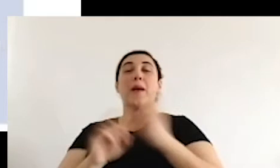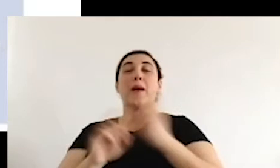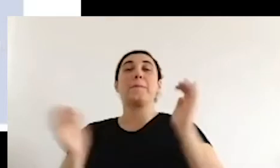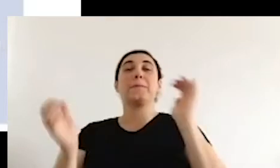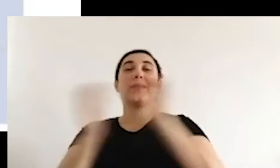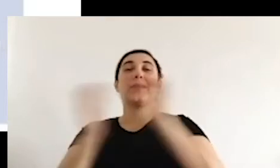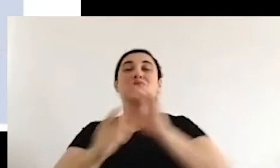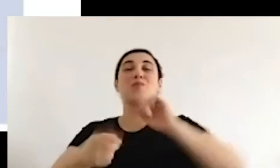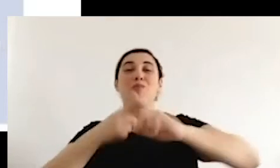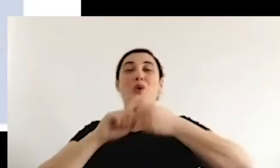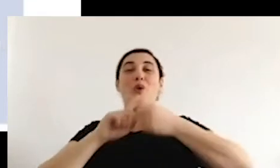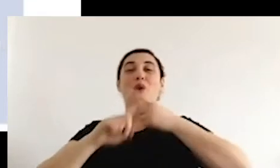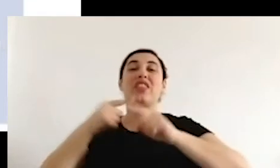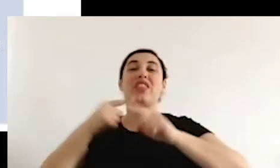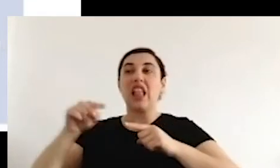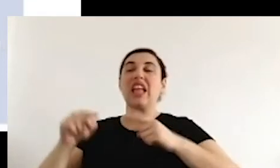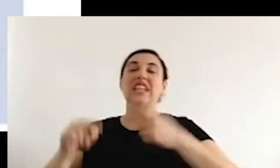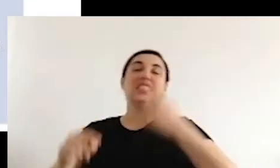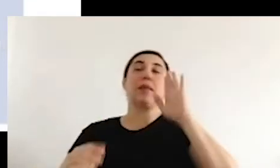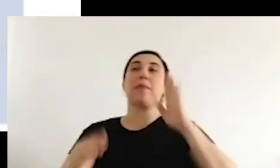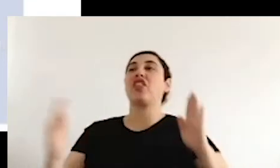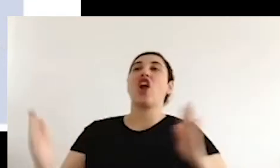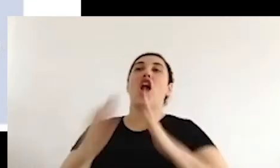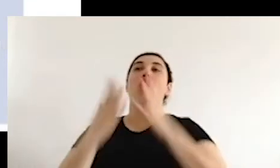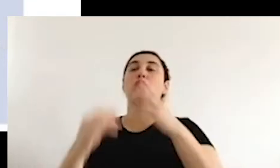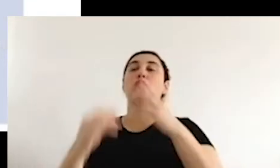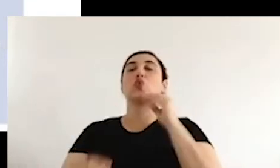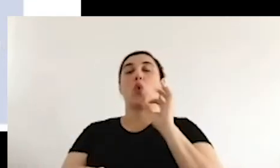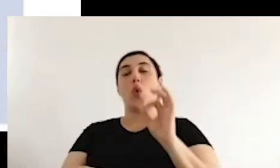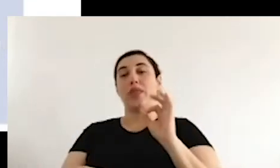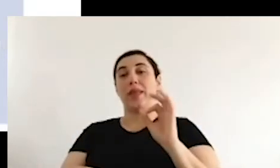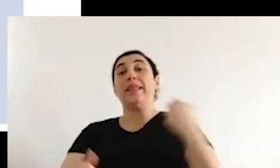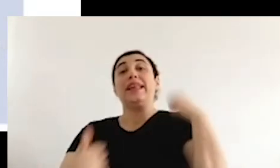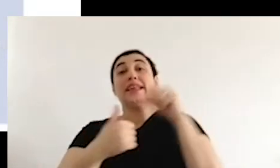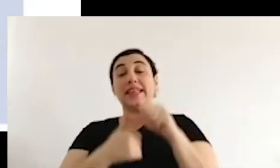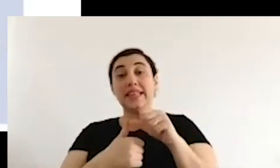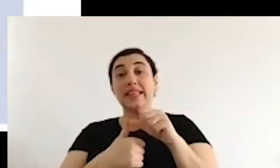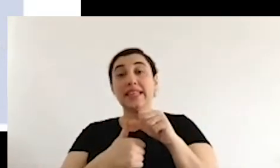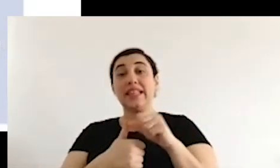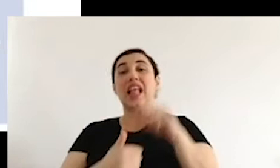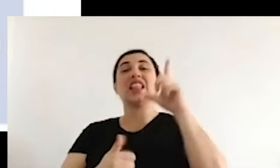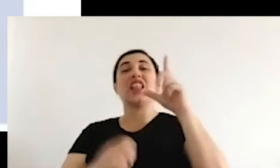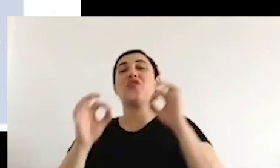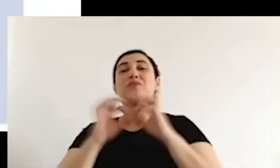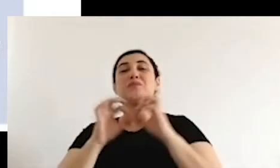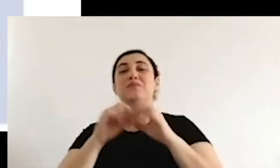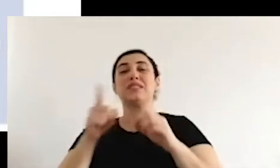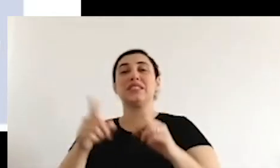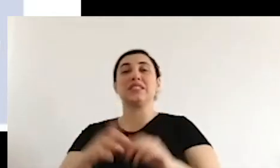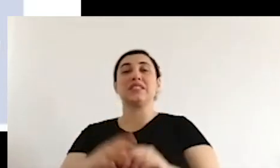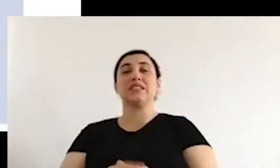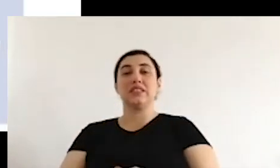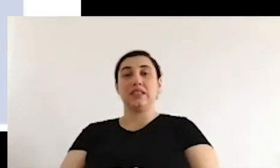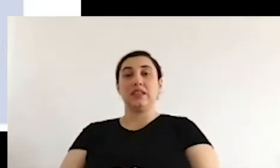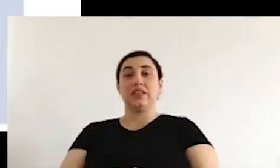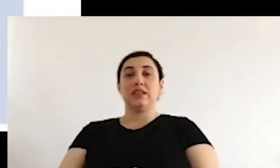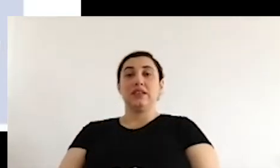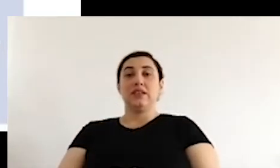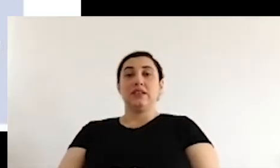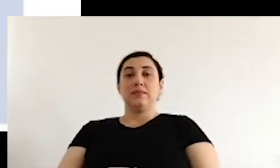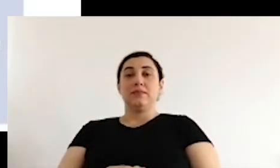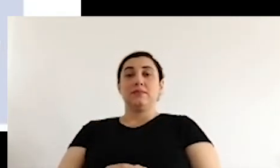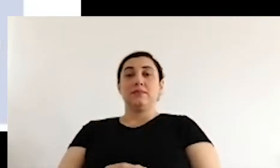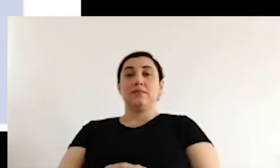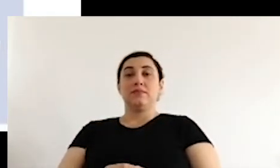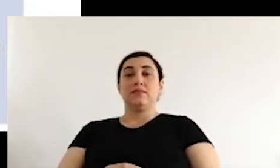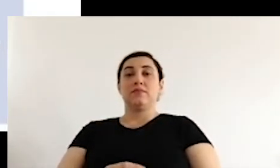anti-pacifism stands out in Umberto Eco's theory. Likewise, Lawrence Britt